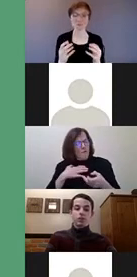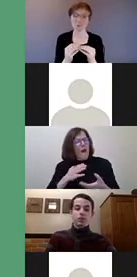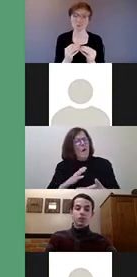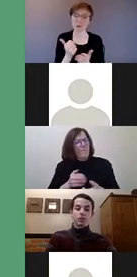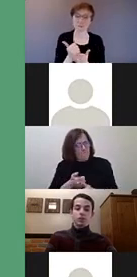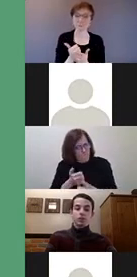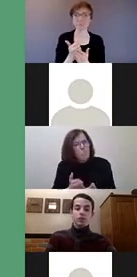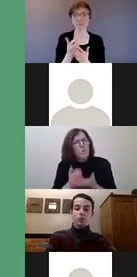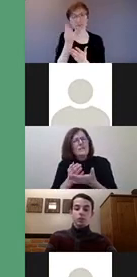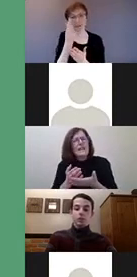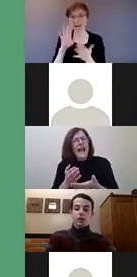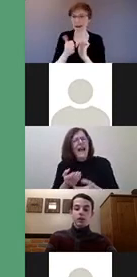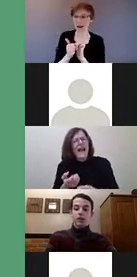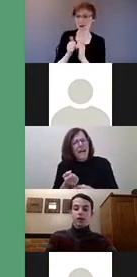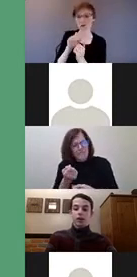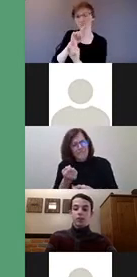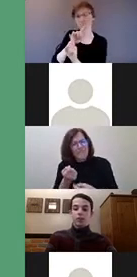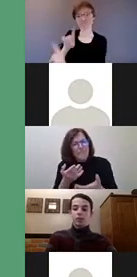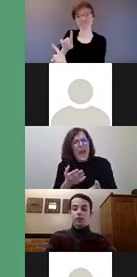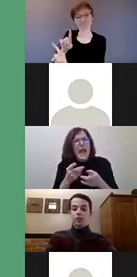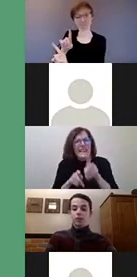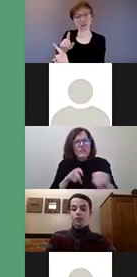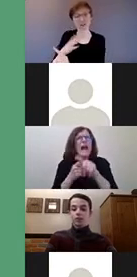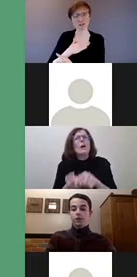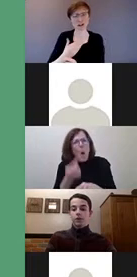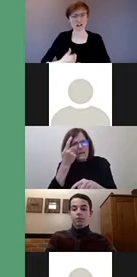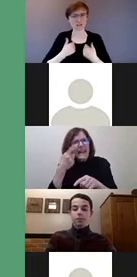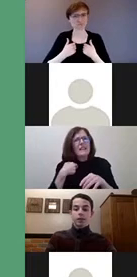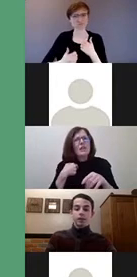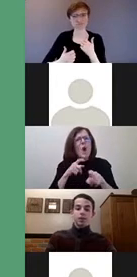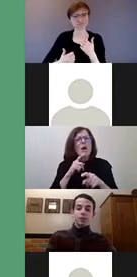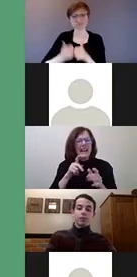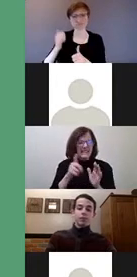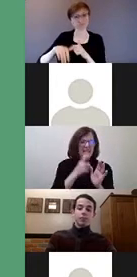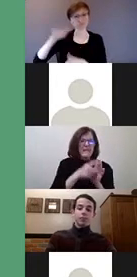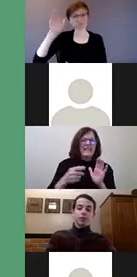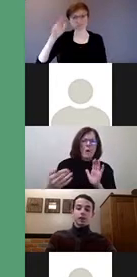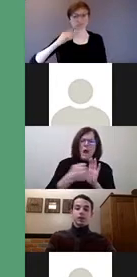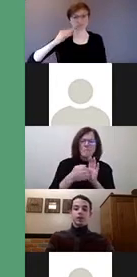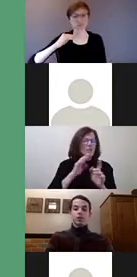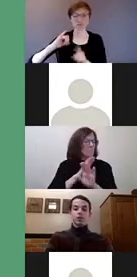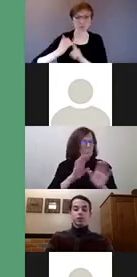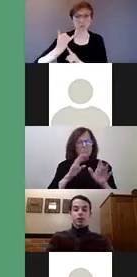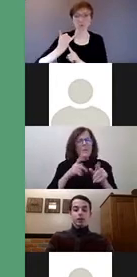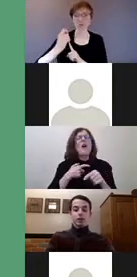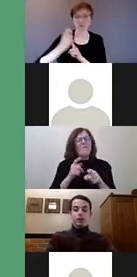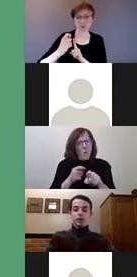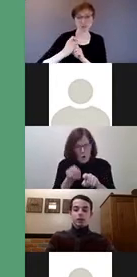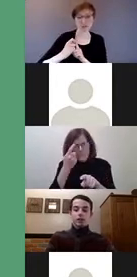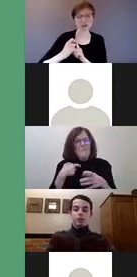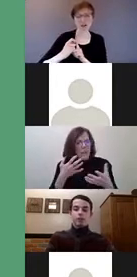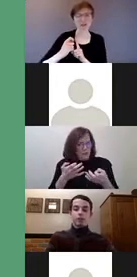discrimination. Most of my life, I've been bullied or made fun of by people. But I didn't always realize